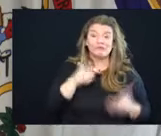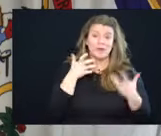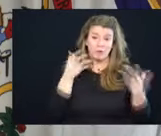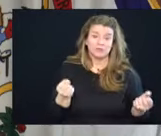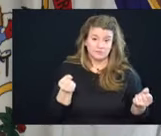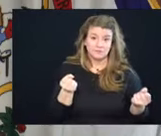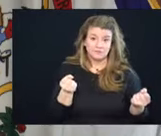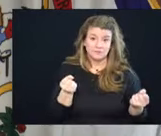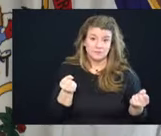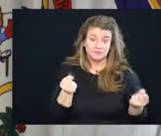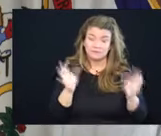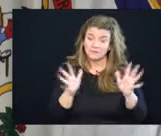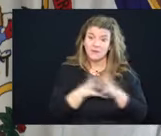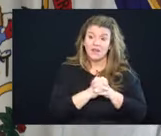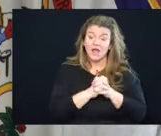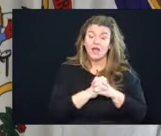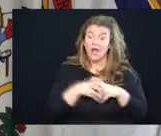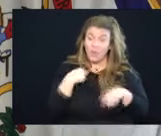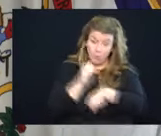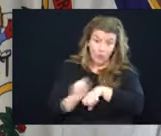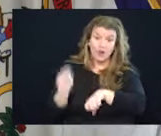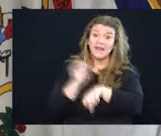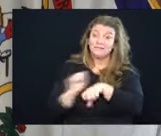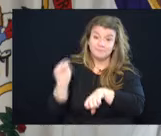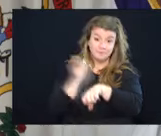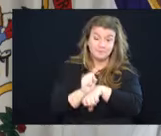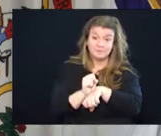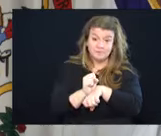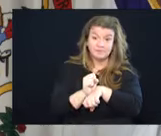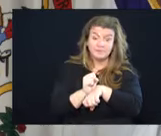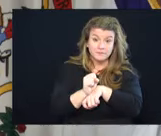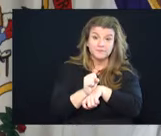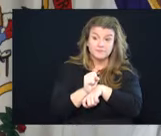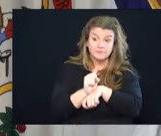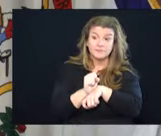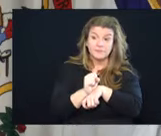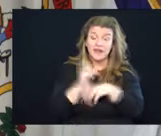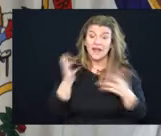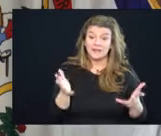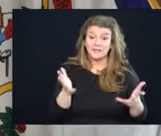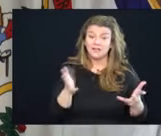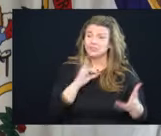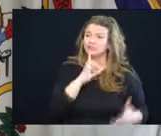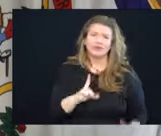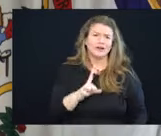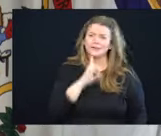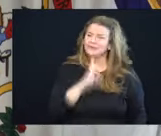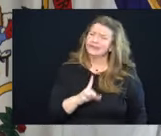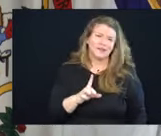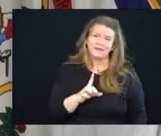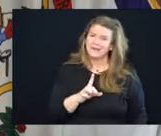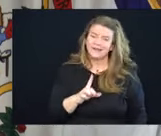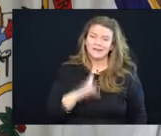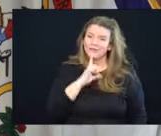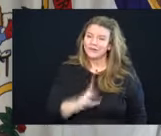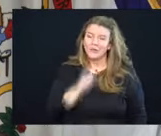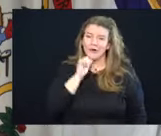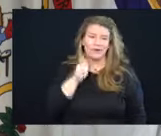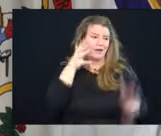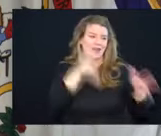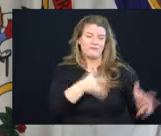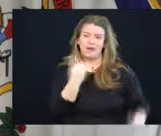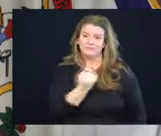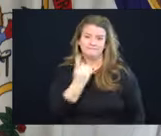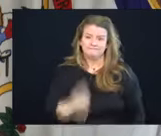you know, Mark, we're working it and, and, and, and, you know, surely to God above, we're not going to let this